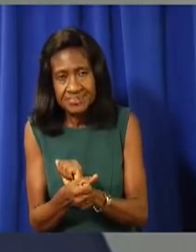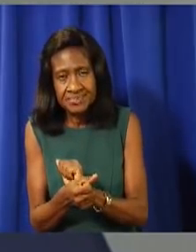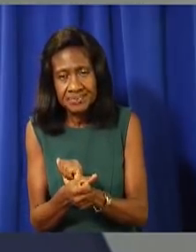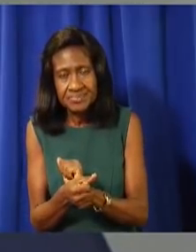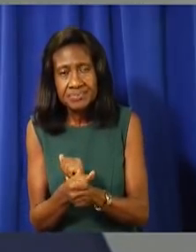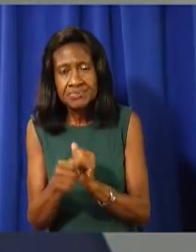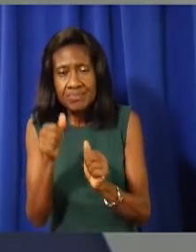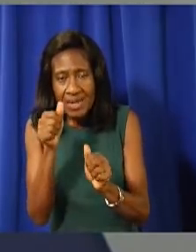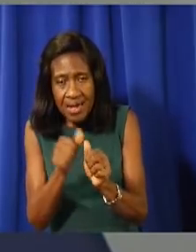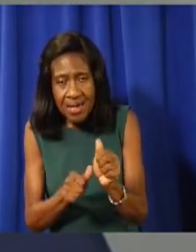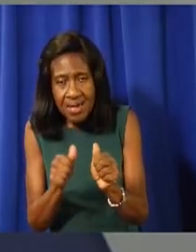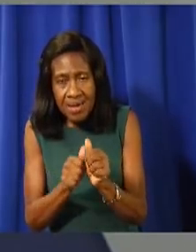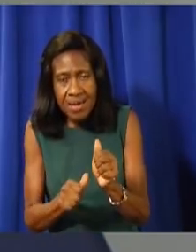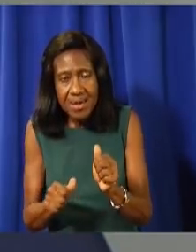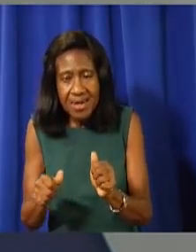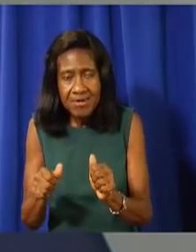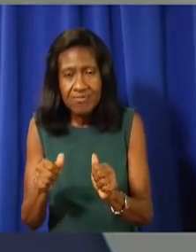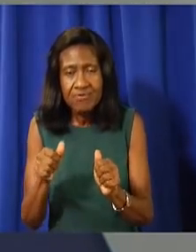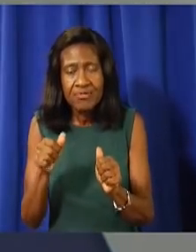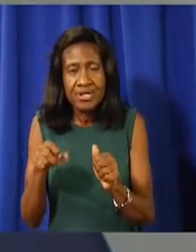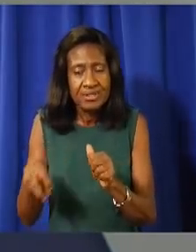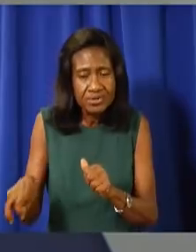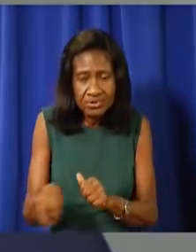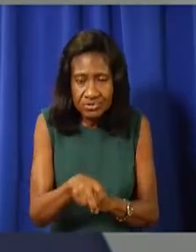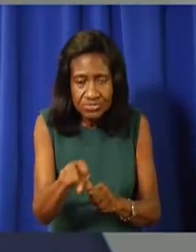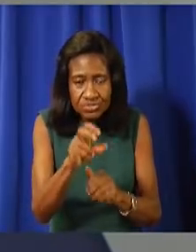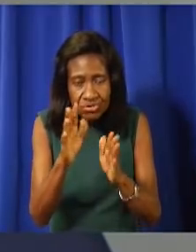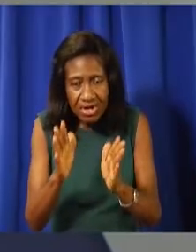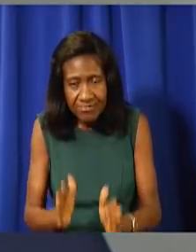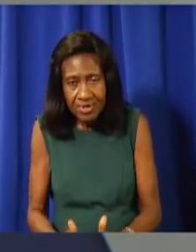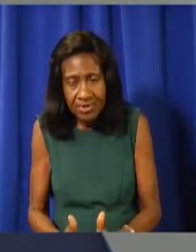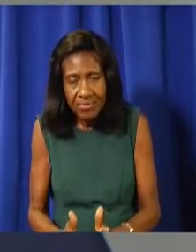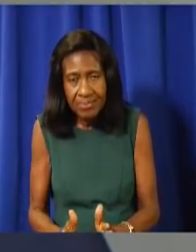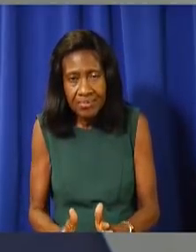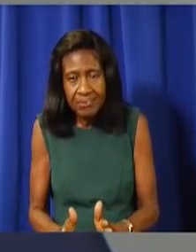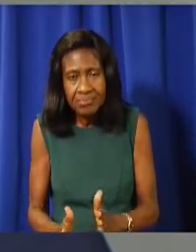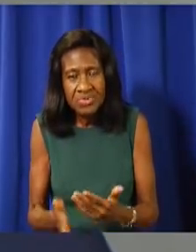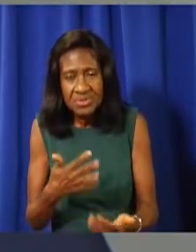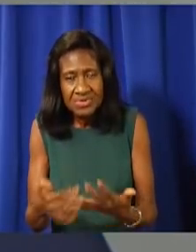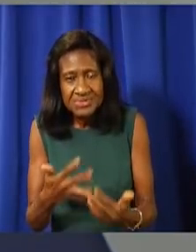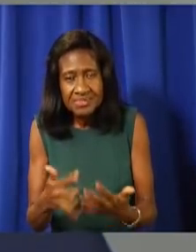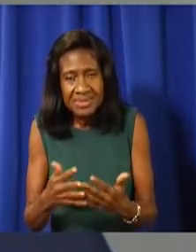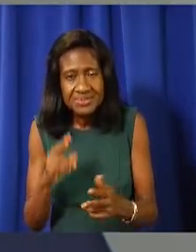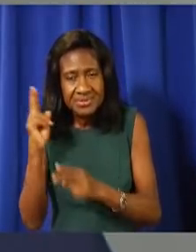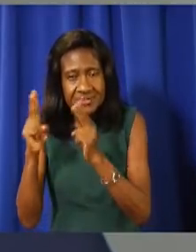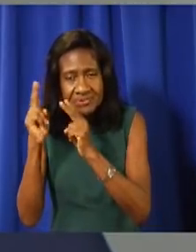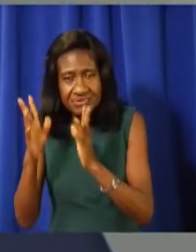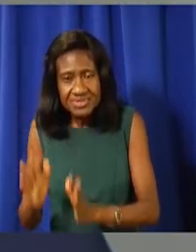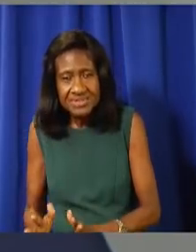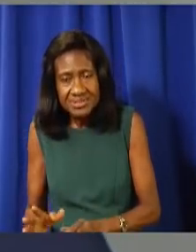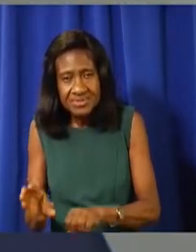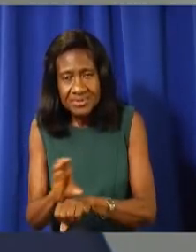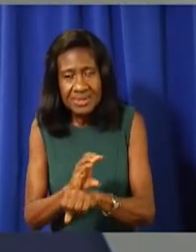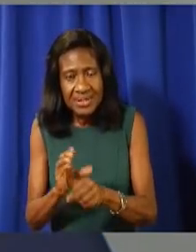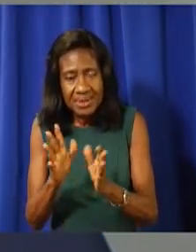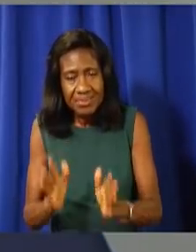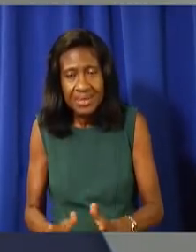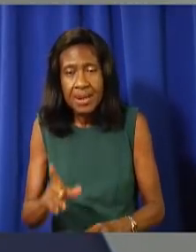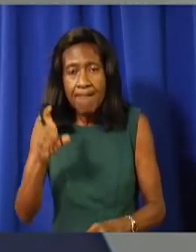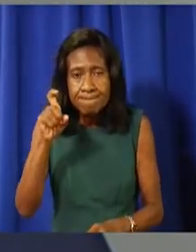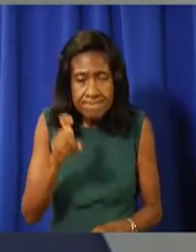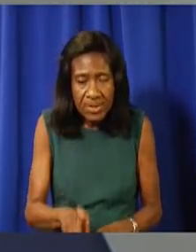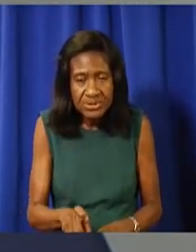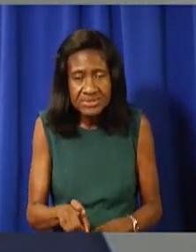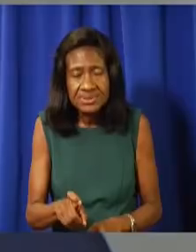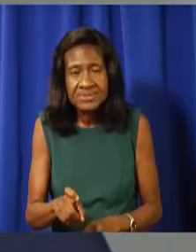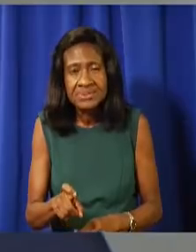Every traveller, whether returning resident or visitor, must still complete a quarantine period, the